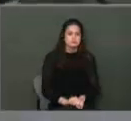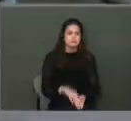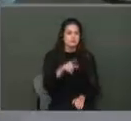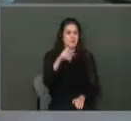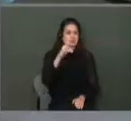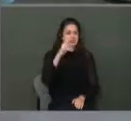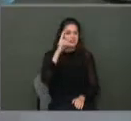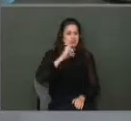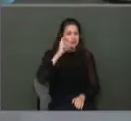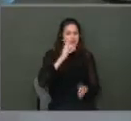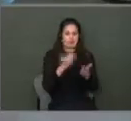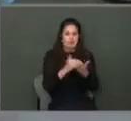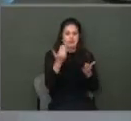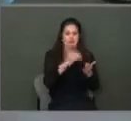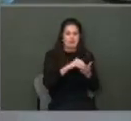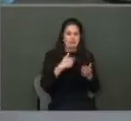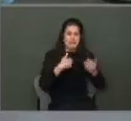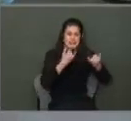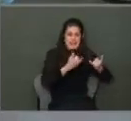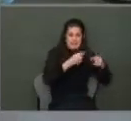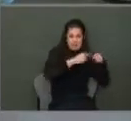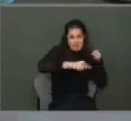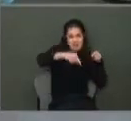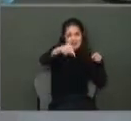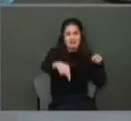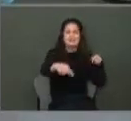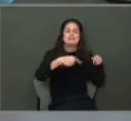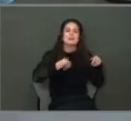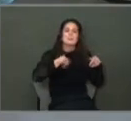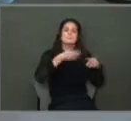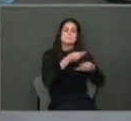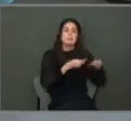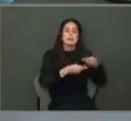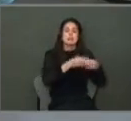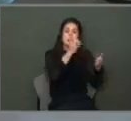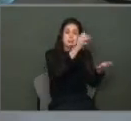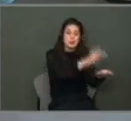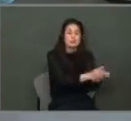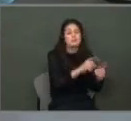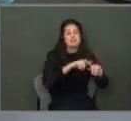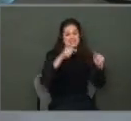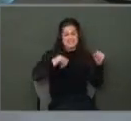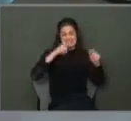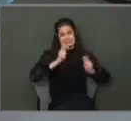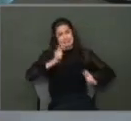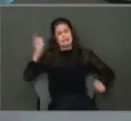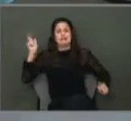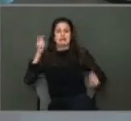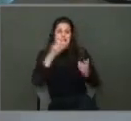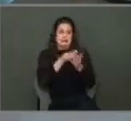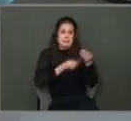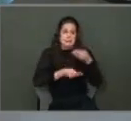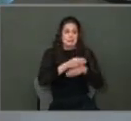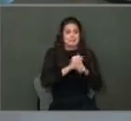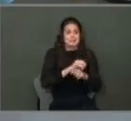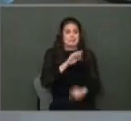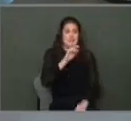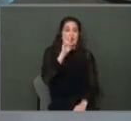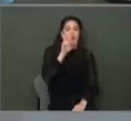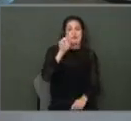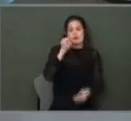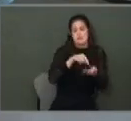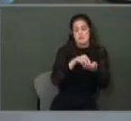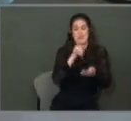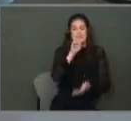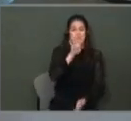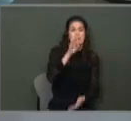You're going to hear this many times between now and the time the budget is approved. But this is our largest budget ever, 3.4 billion. I feel